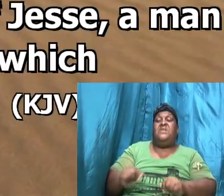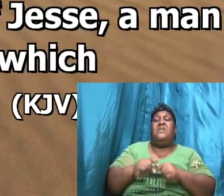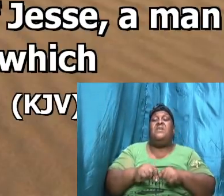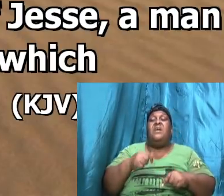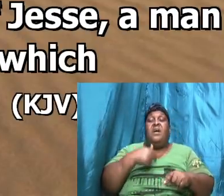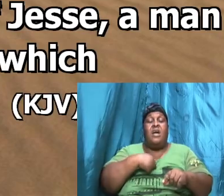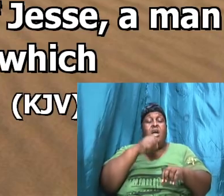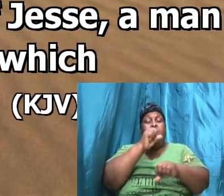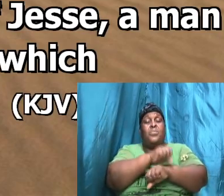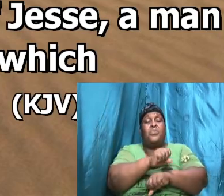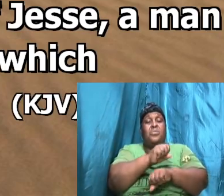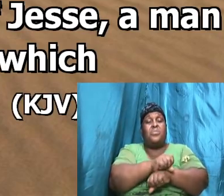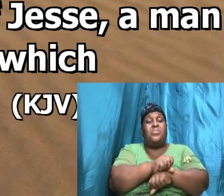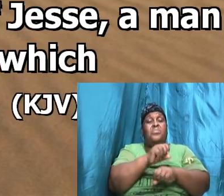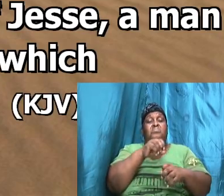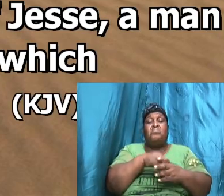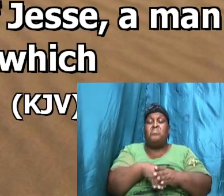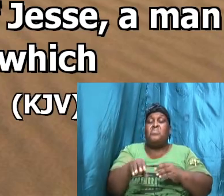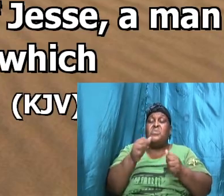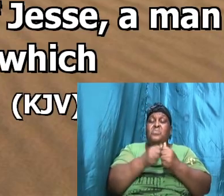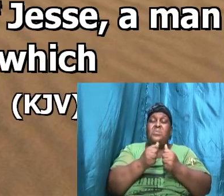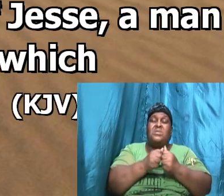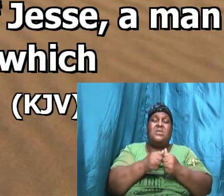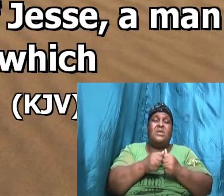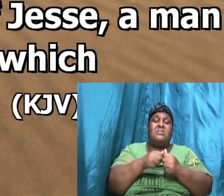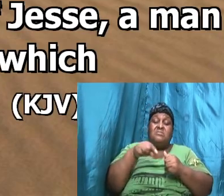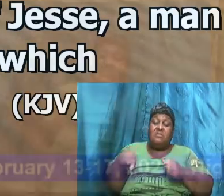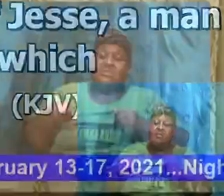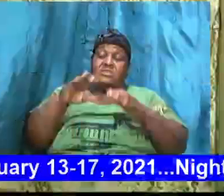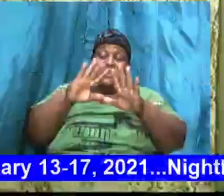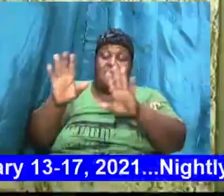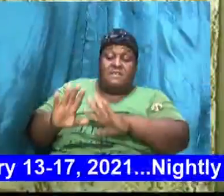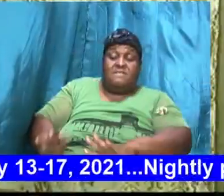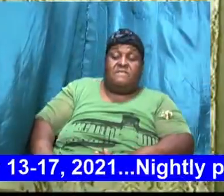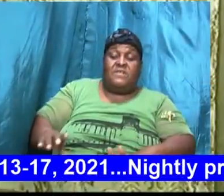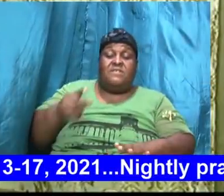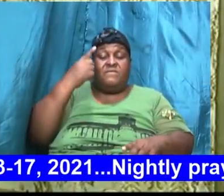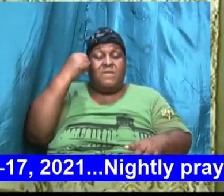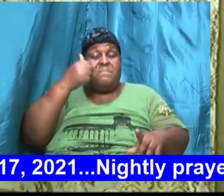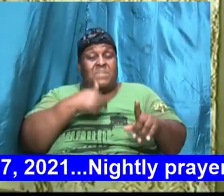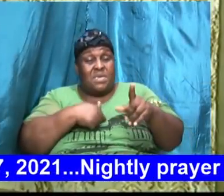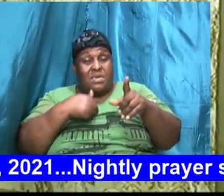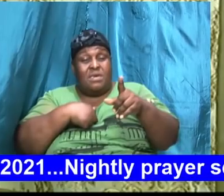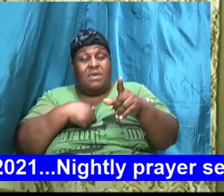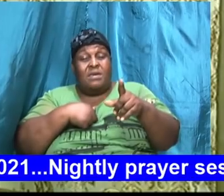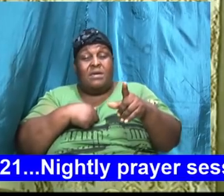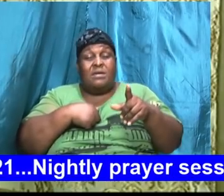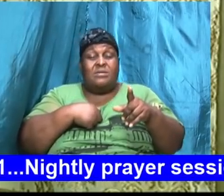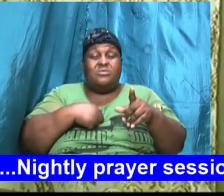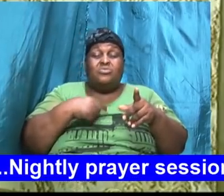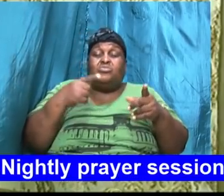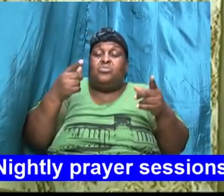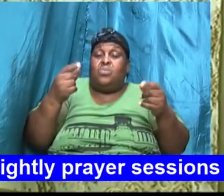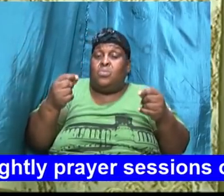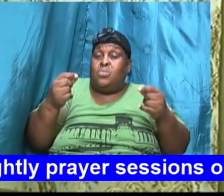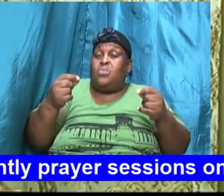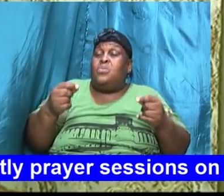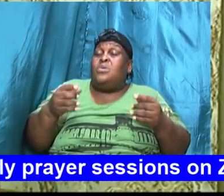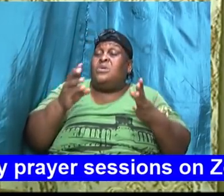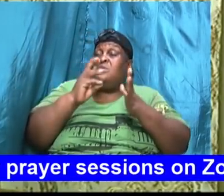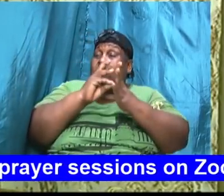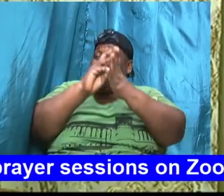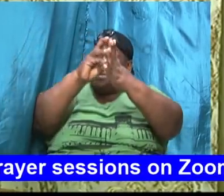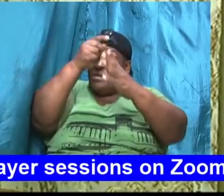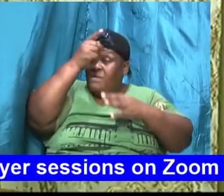sure that I am in the will of God I am telling us brothers and sisters it might look like a small